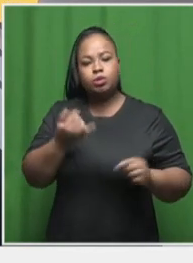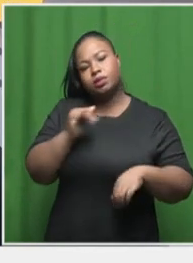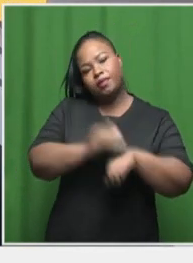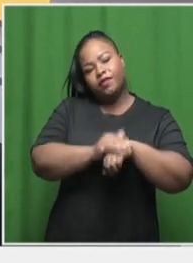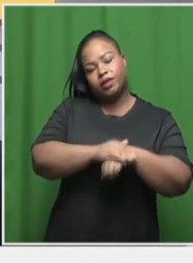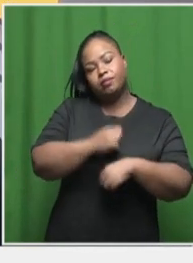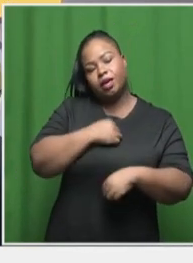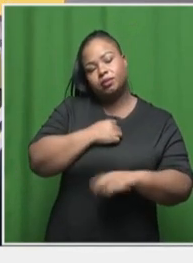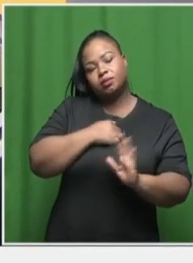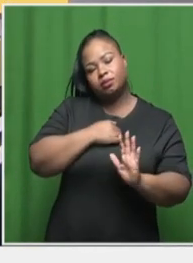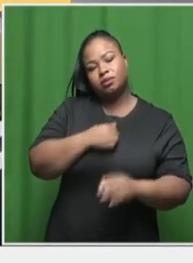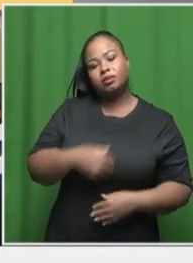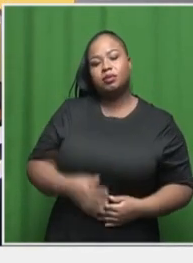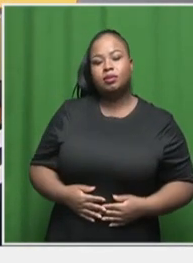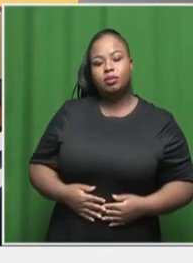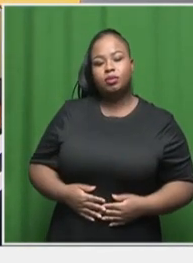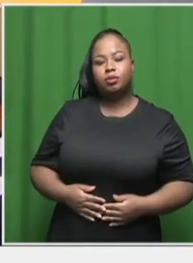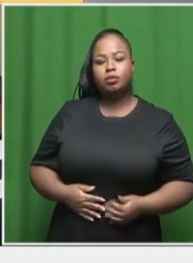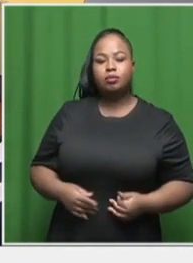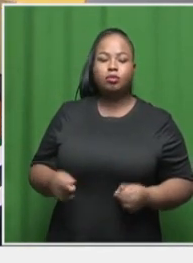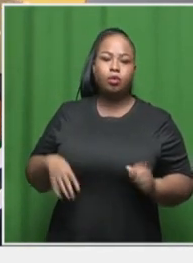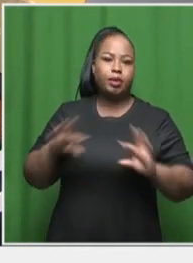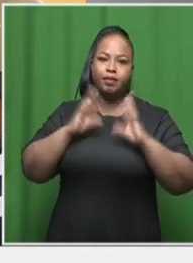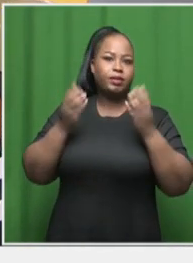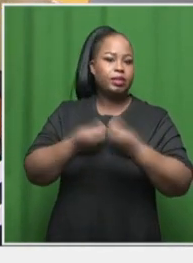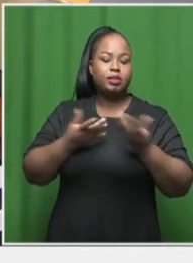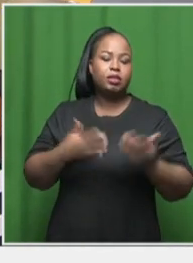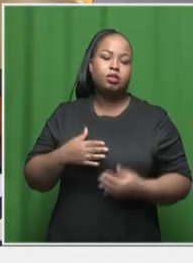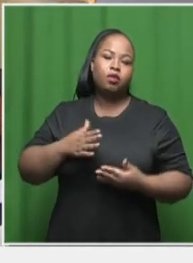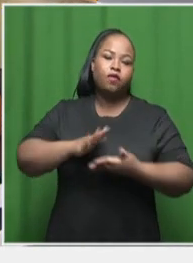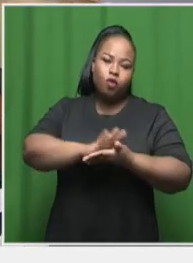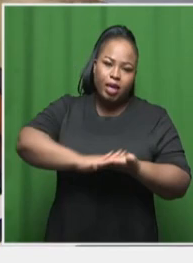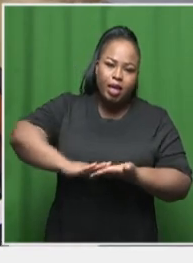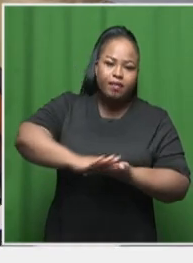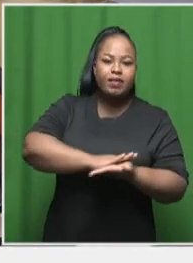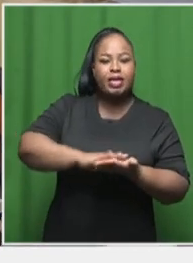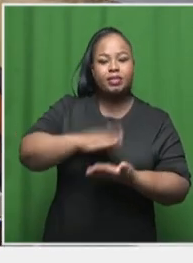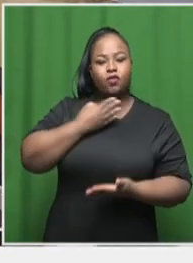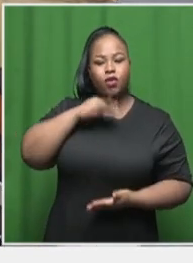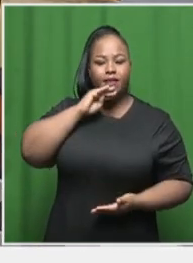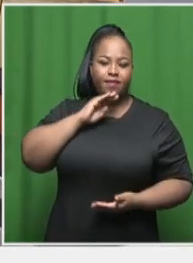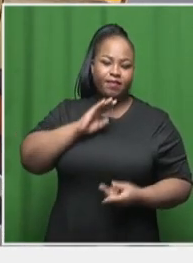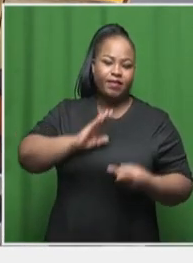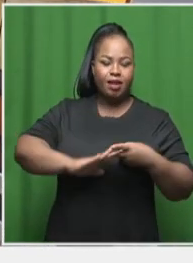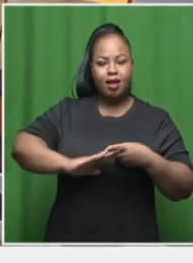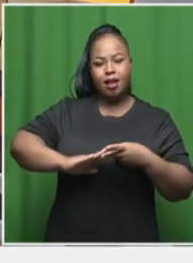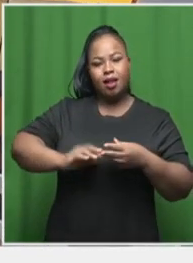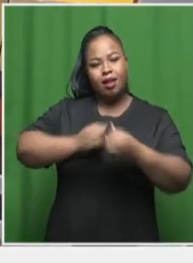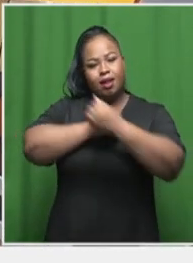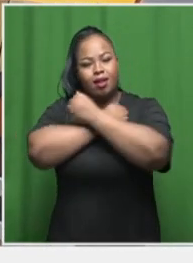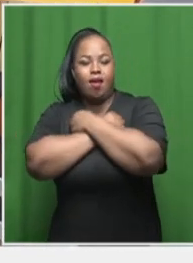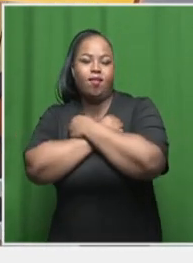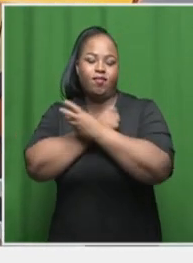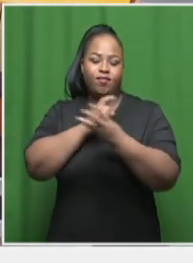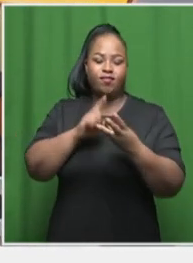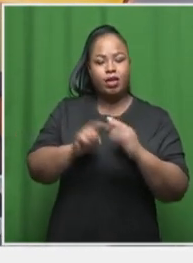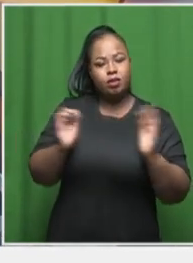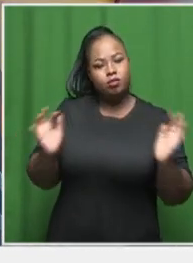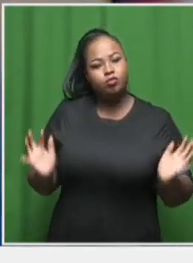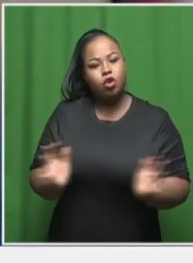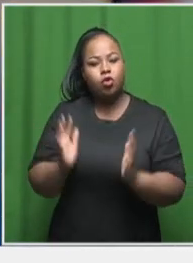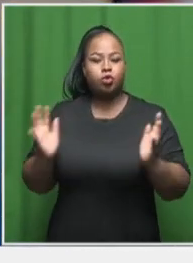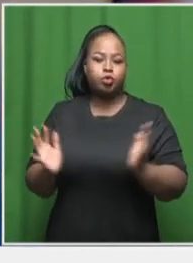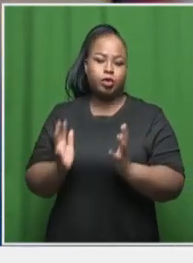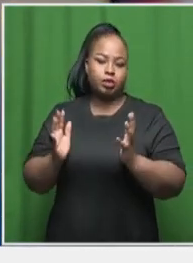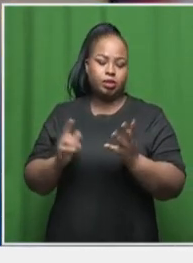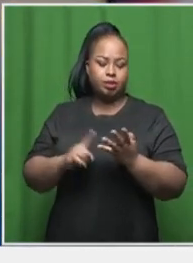friend. So there's all, yeah. So there's all of that. It's like forgiveness, you know, love, um, encouragement, um,